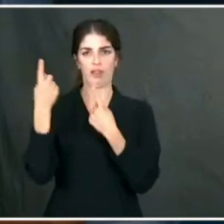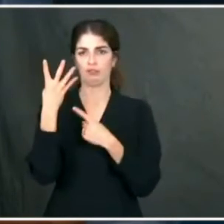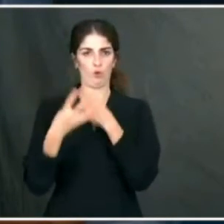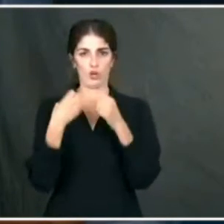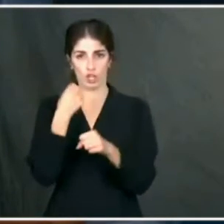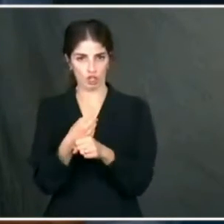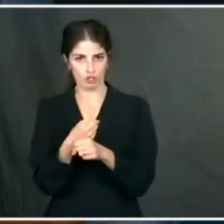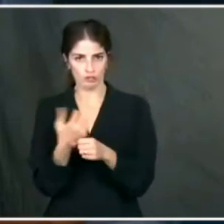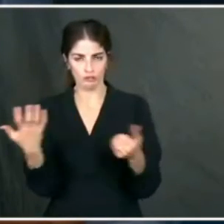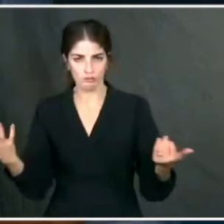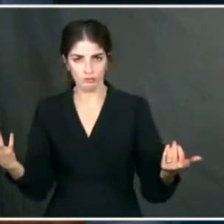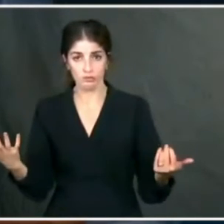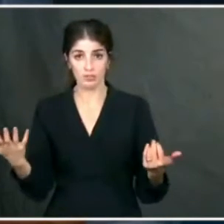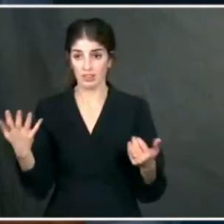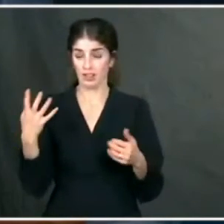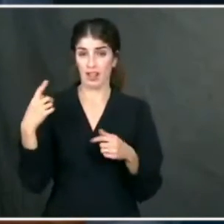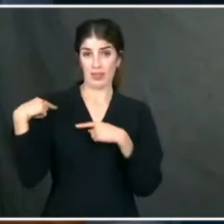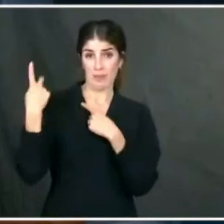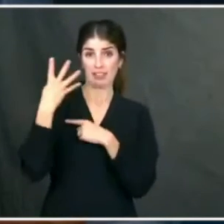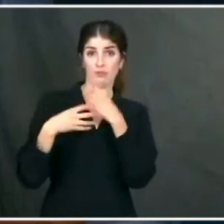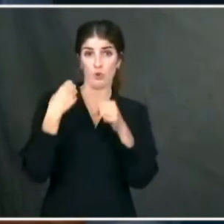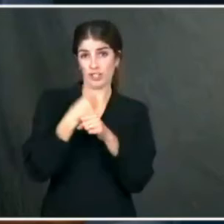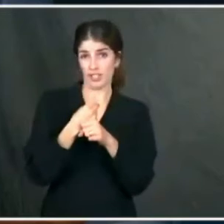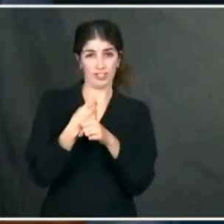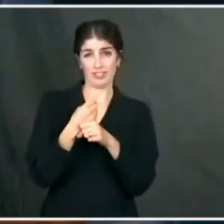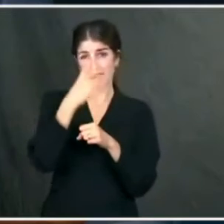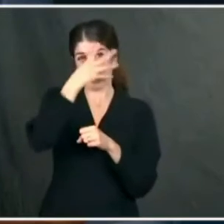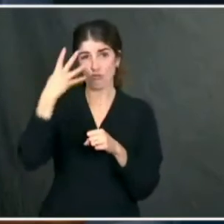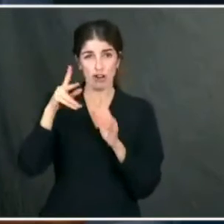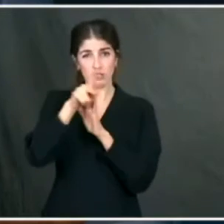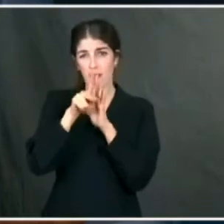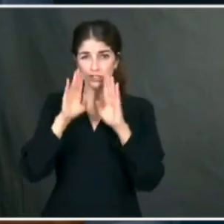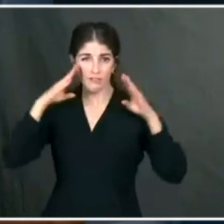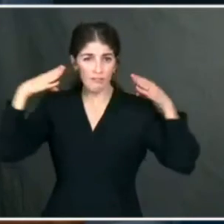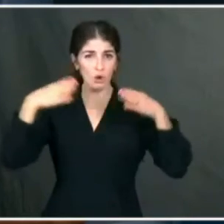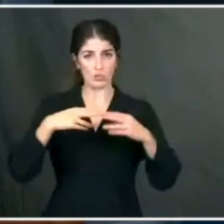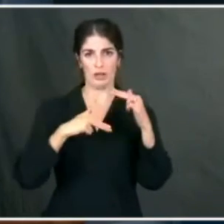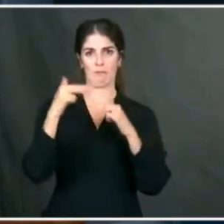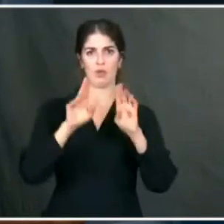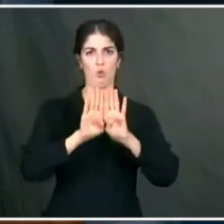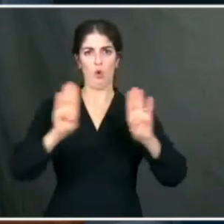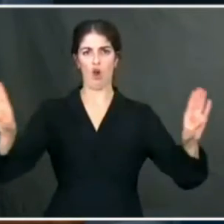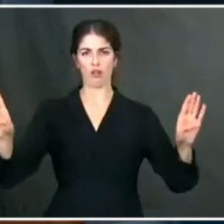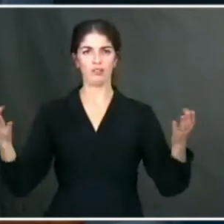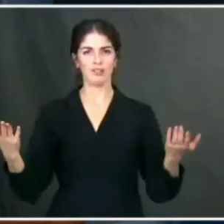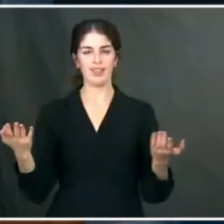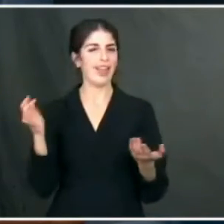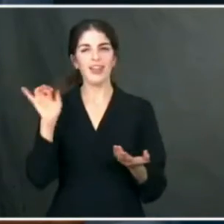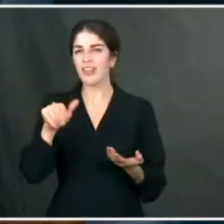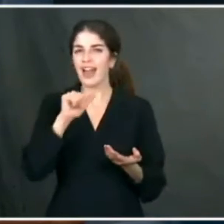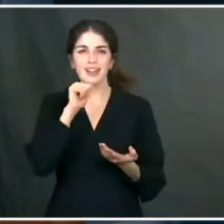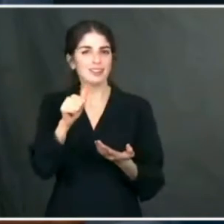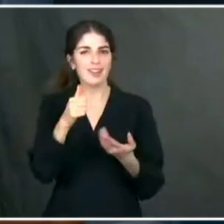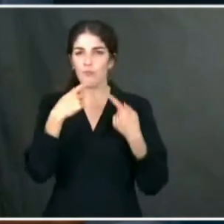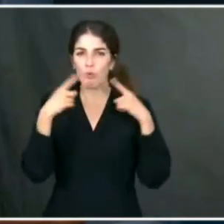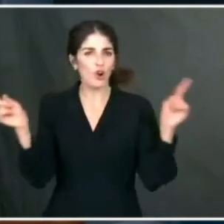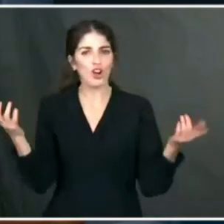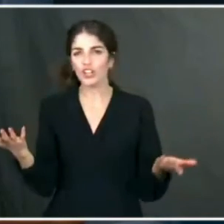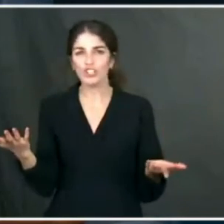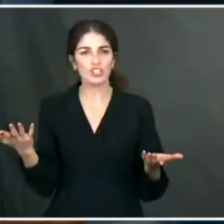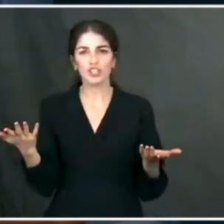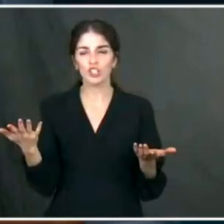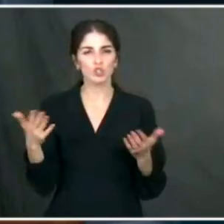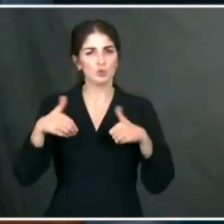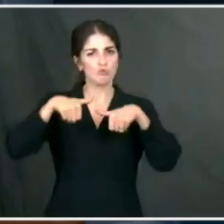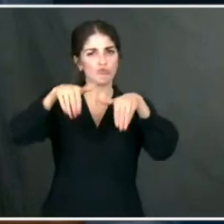policy has been based around funding for a wall that has not worked, even to keep the country safer, even to keep bad